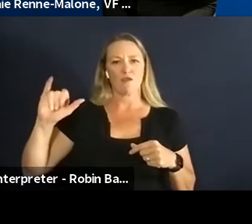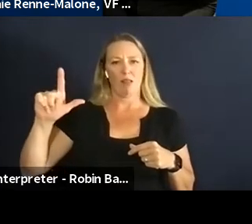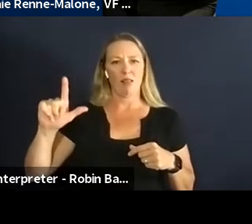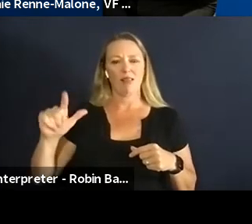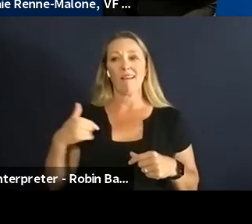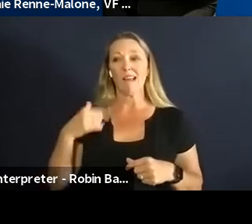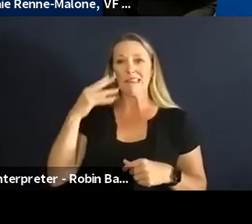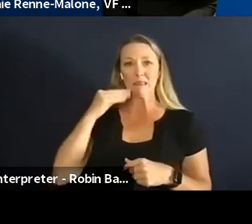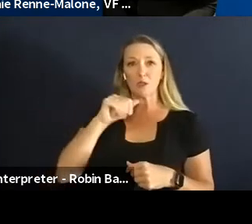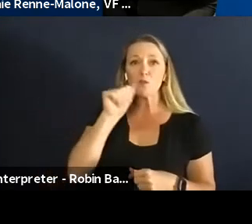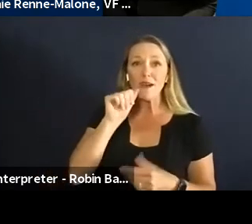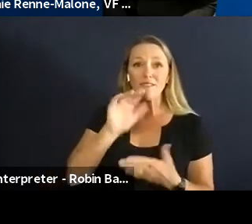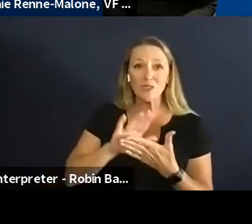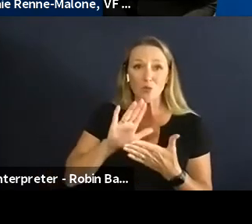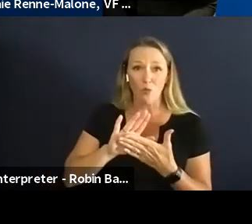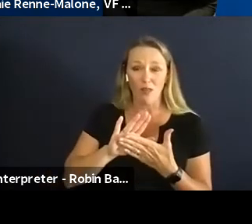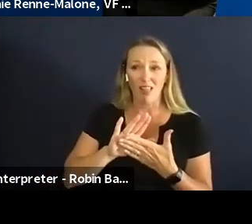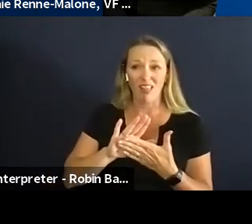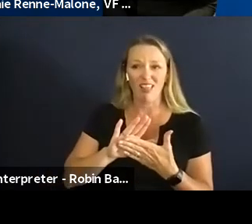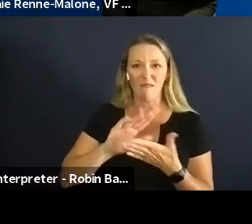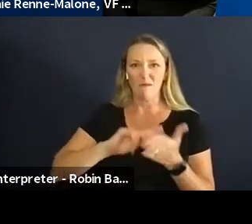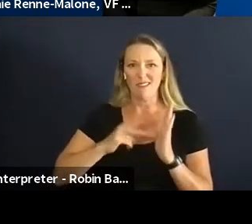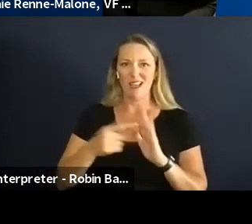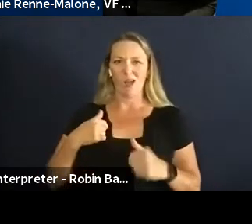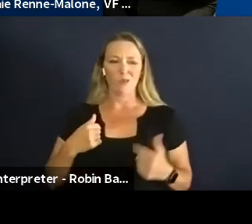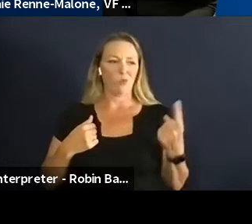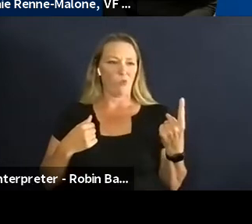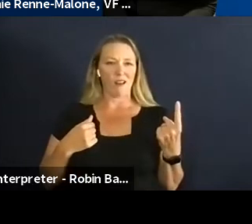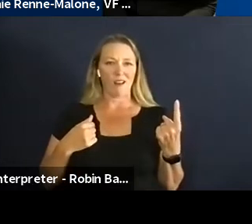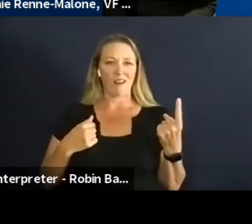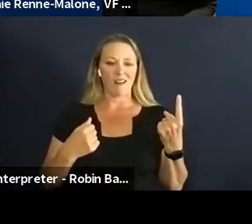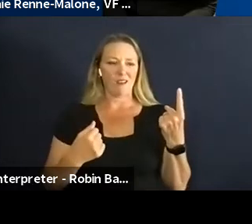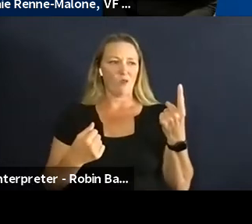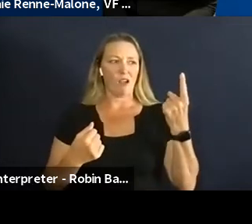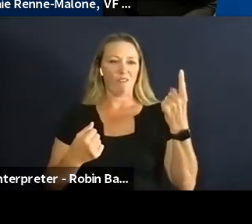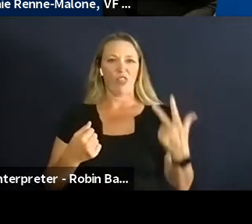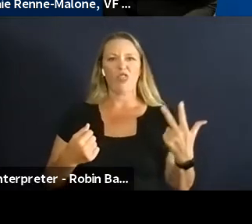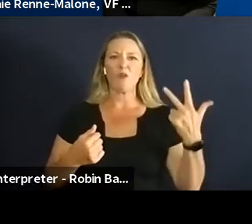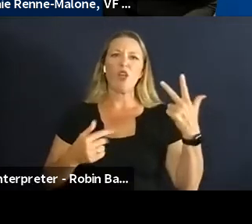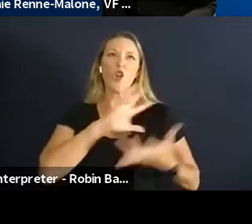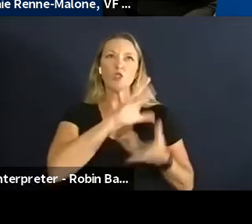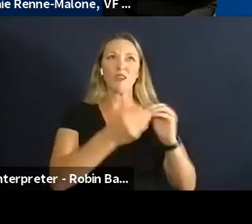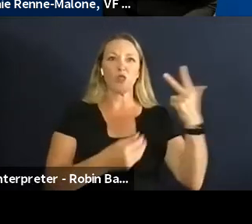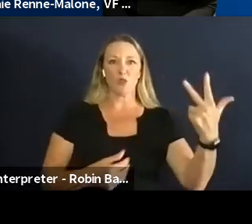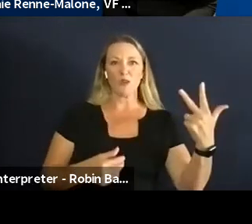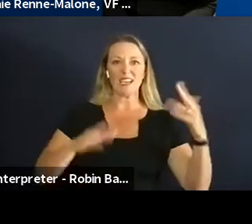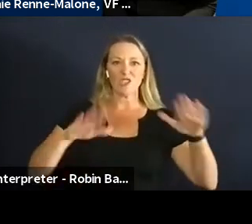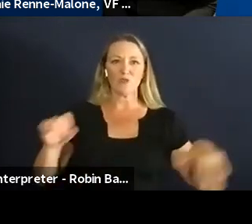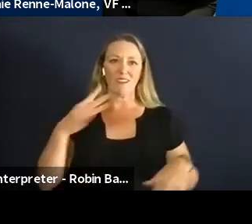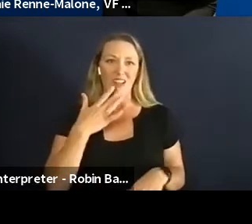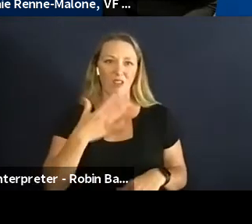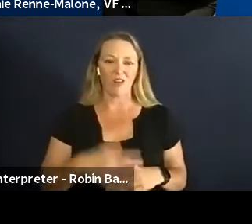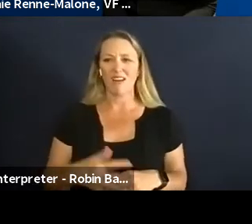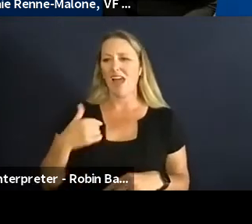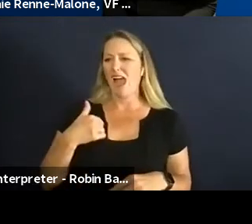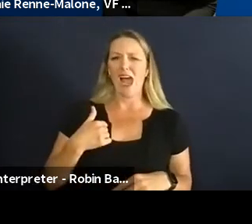school I was one of three children of color as a USAW athlete I think I was one of like a handful of black